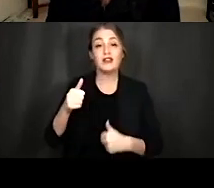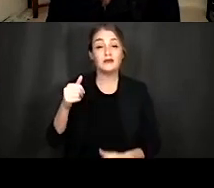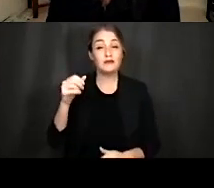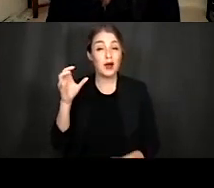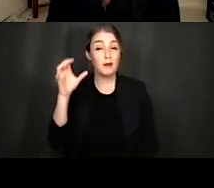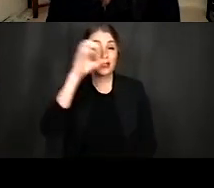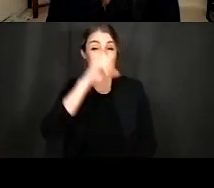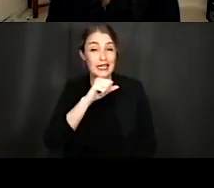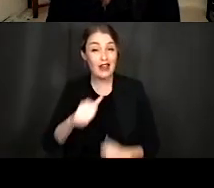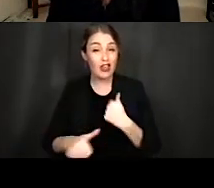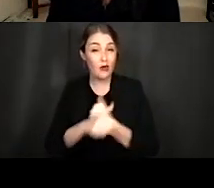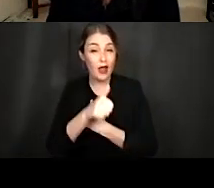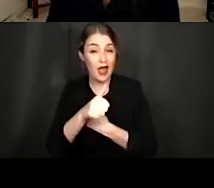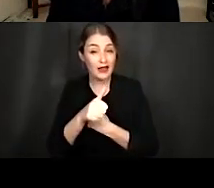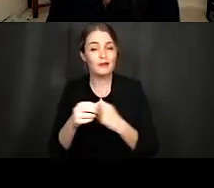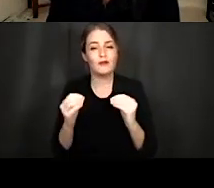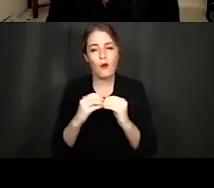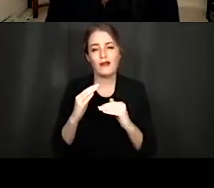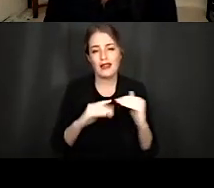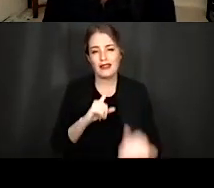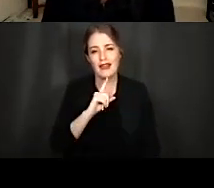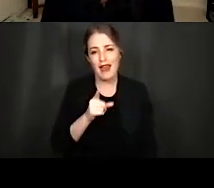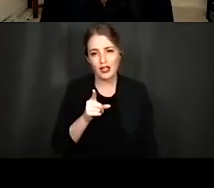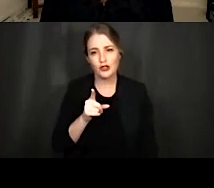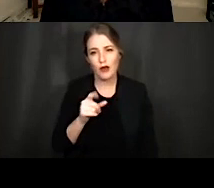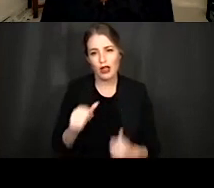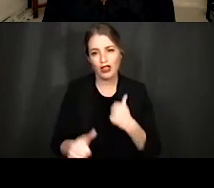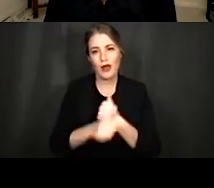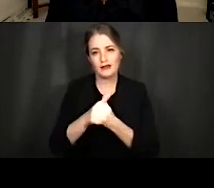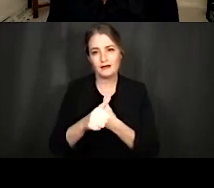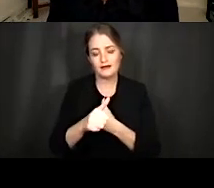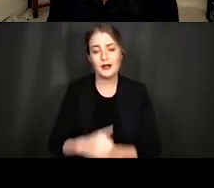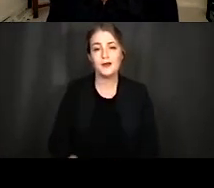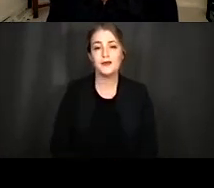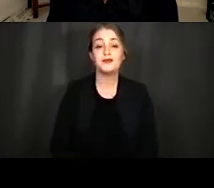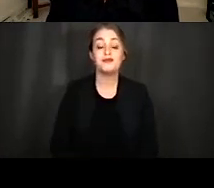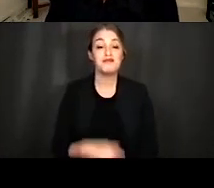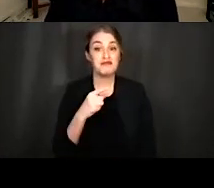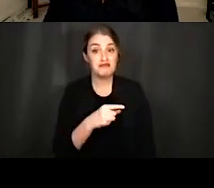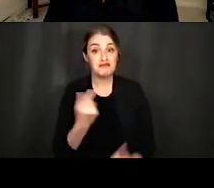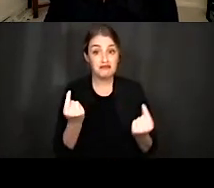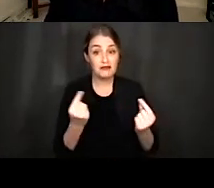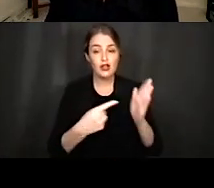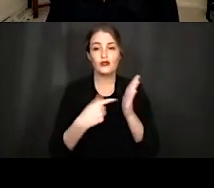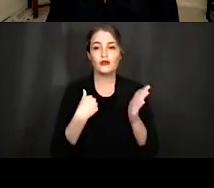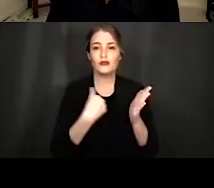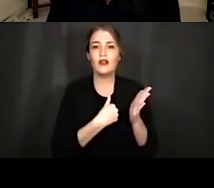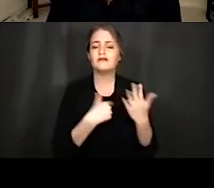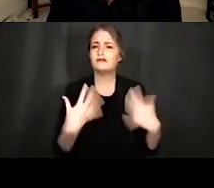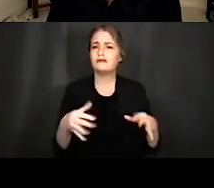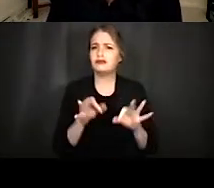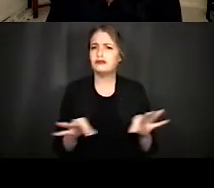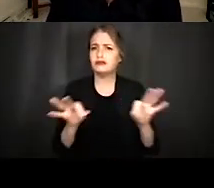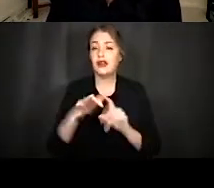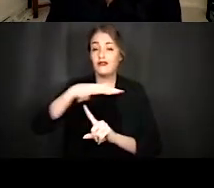far greater than the actual threat. And what this is actually doing is illustrating to us just how important this environmental